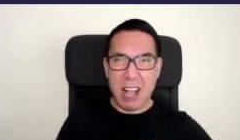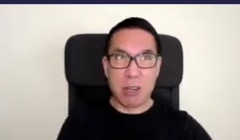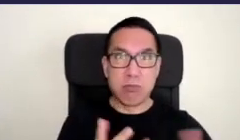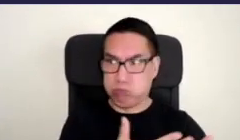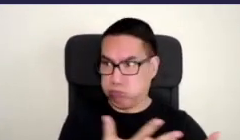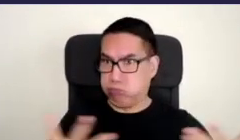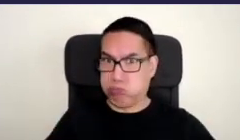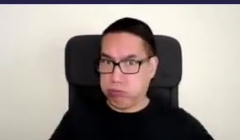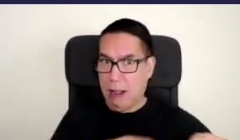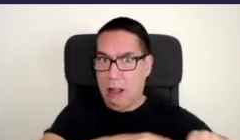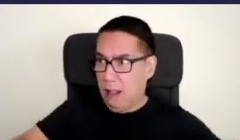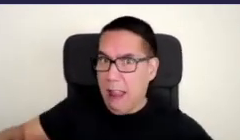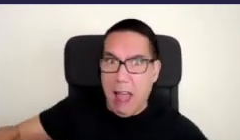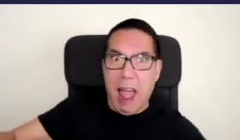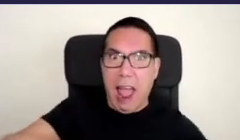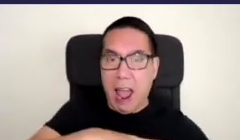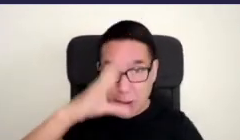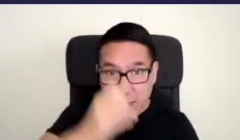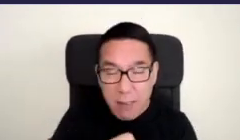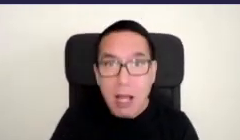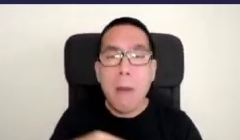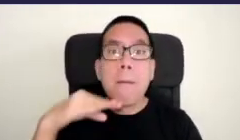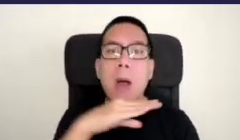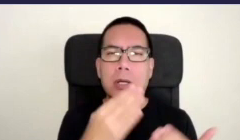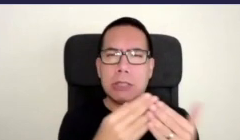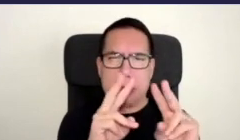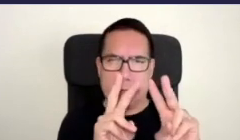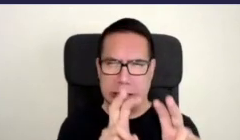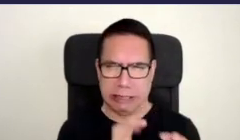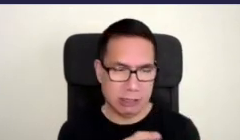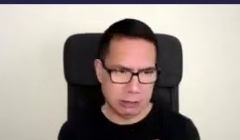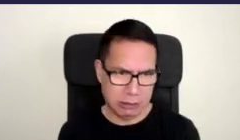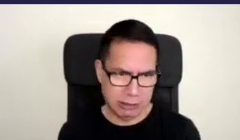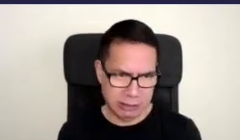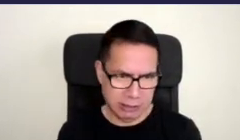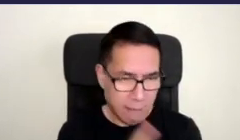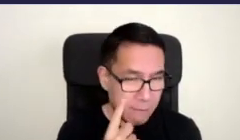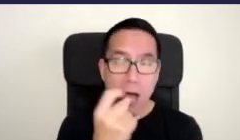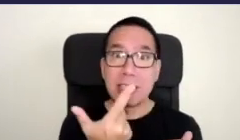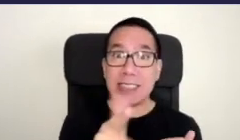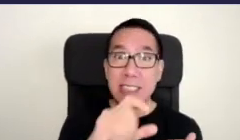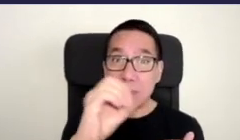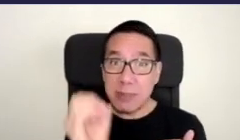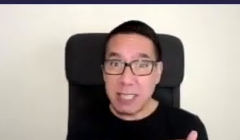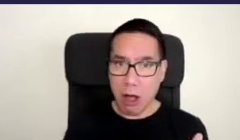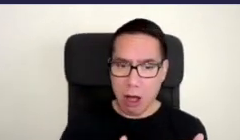was a study in Melbourne and it showed that 7% of our total land